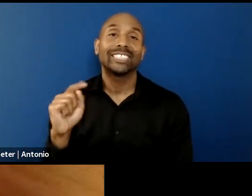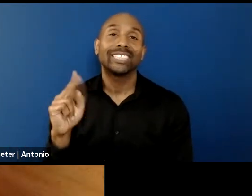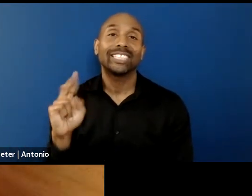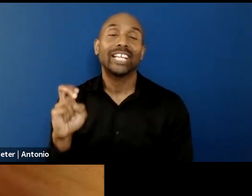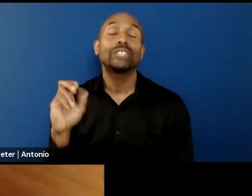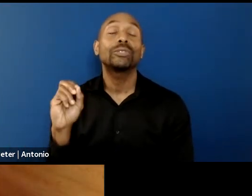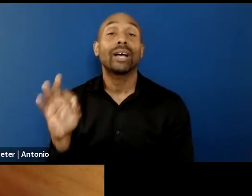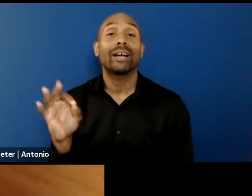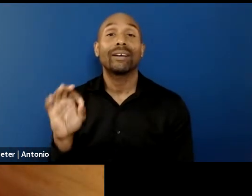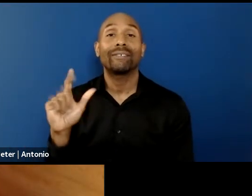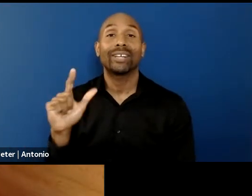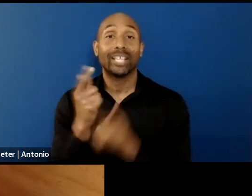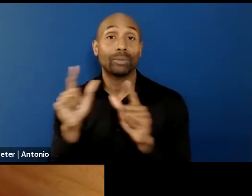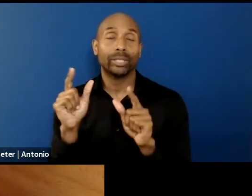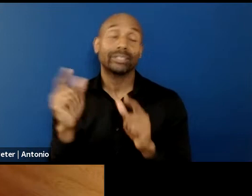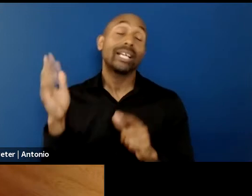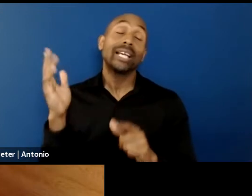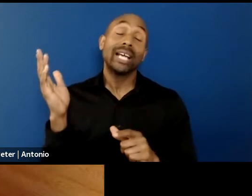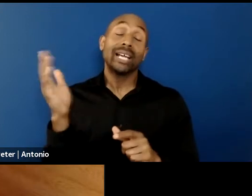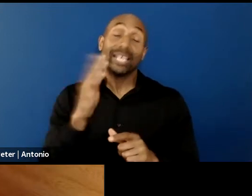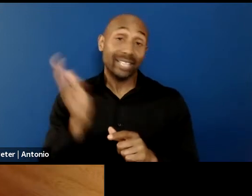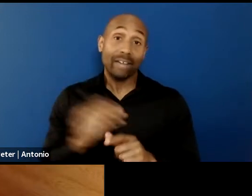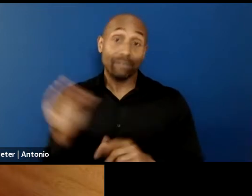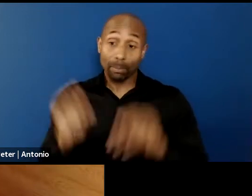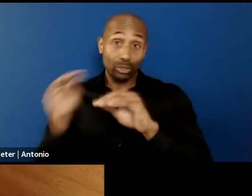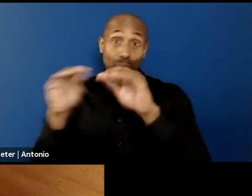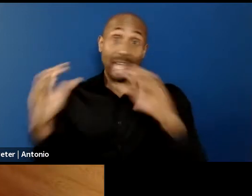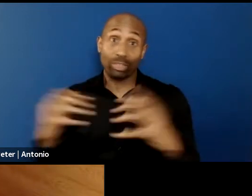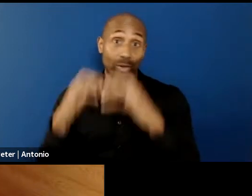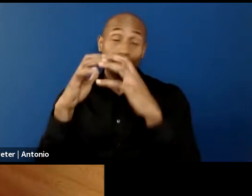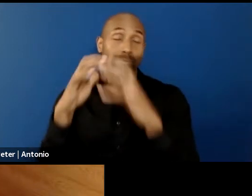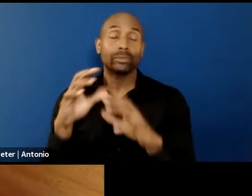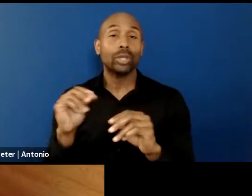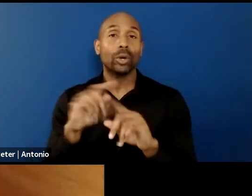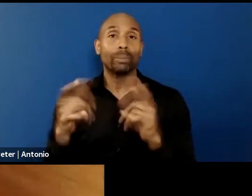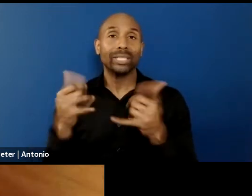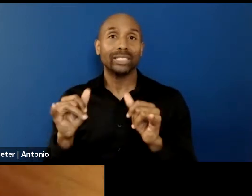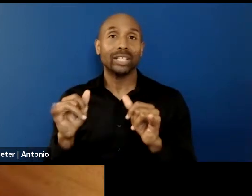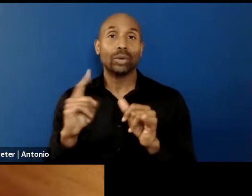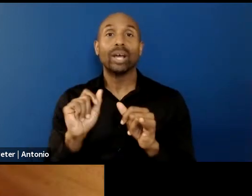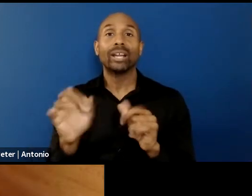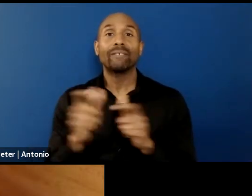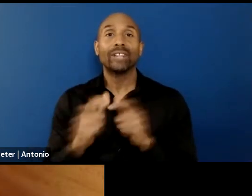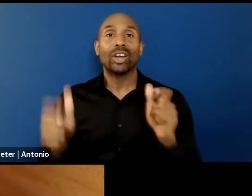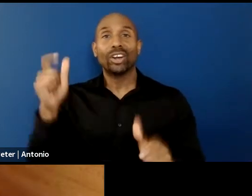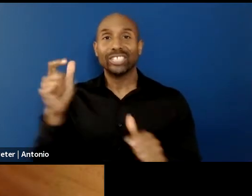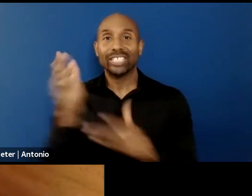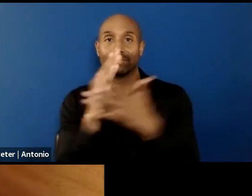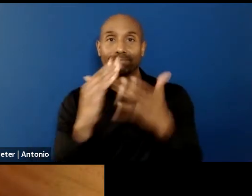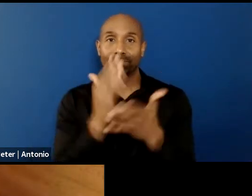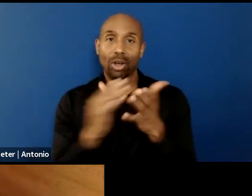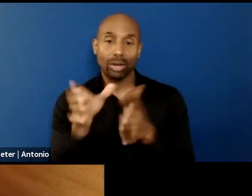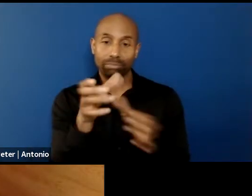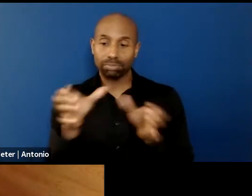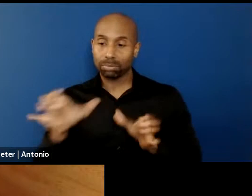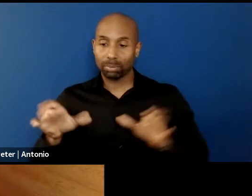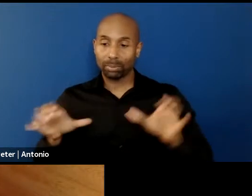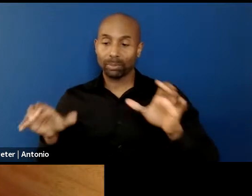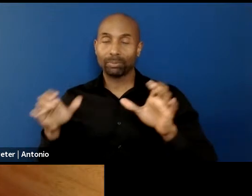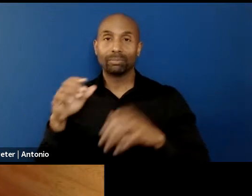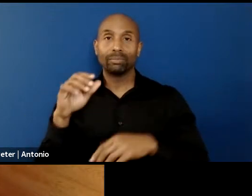one of the largest fragmented artworks that one can imagine. But I just want to